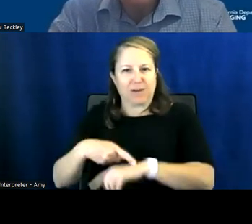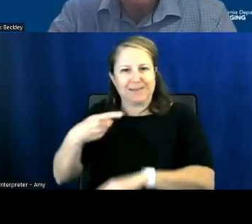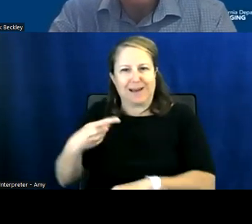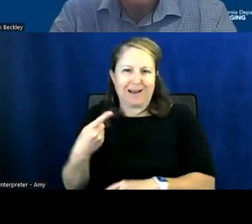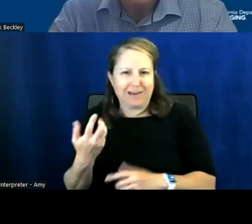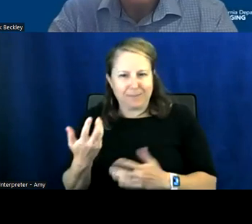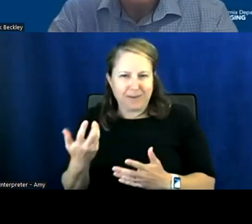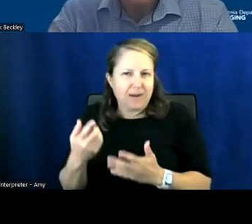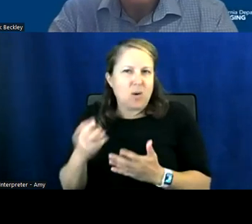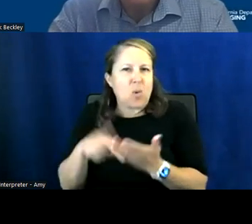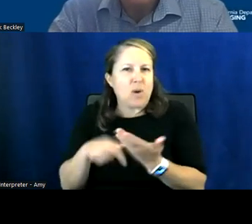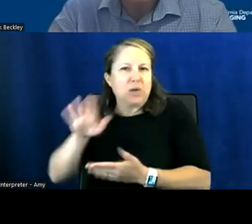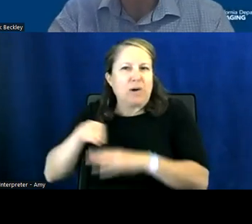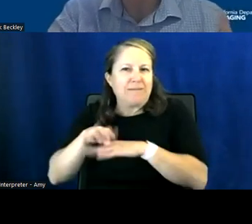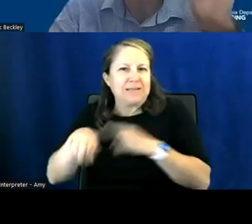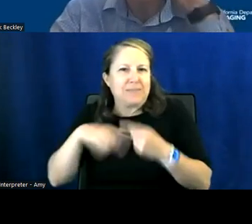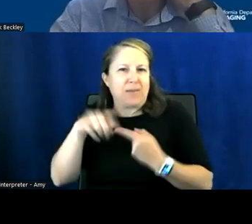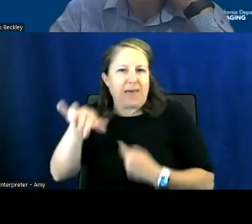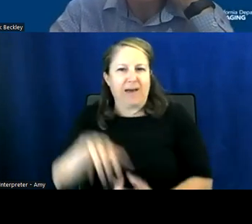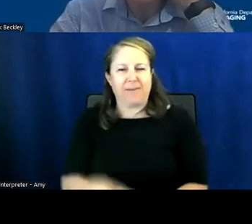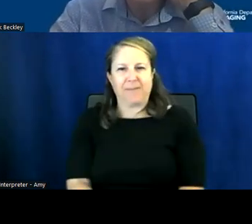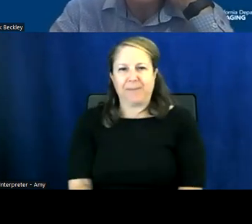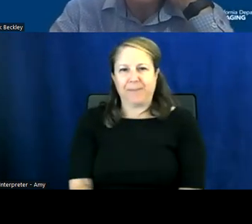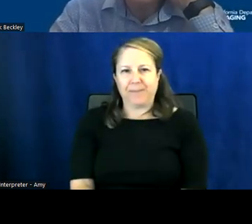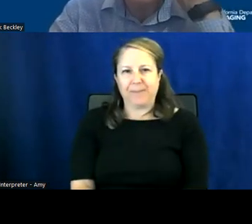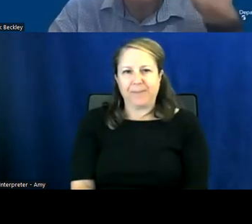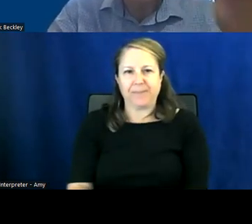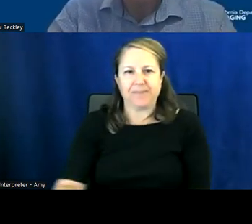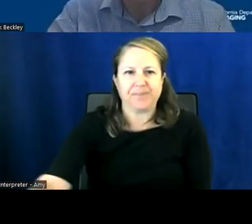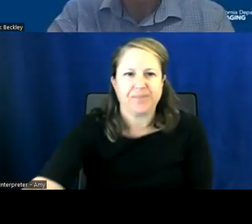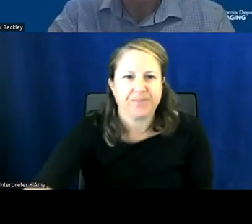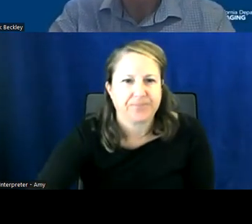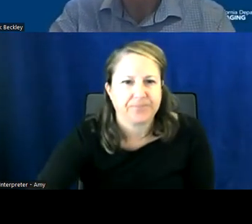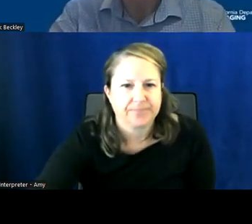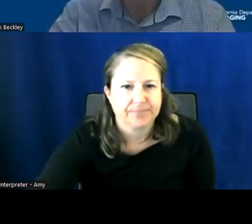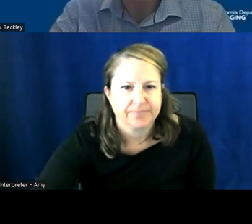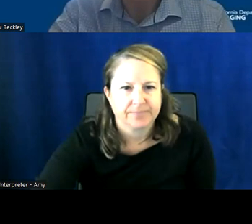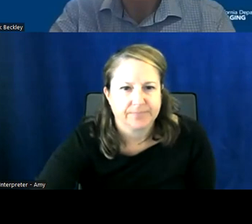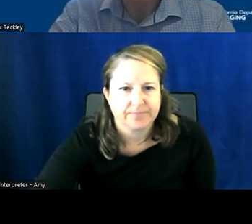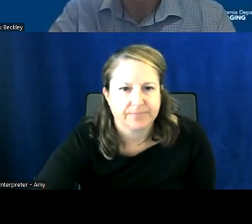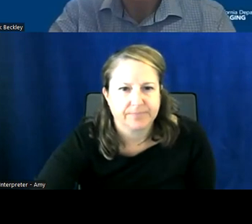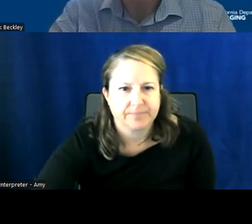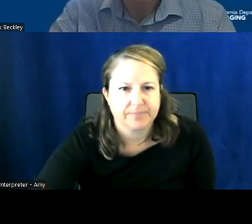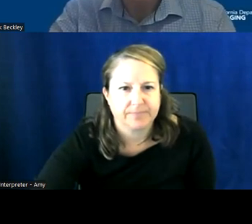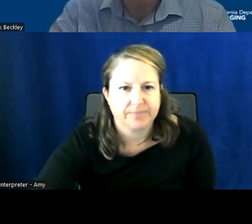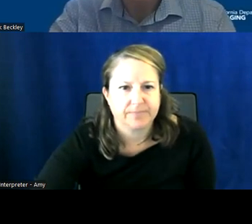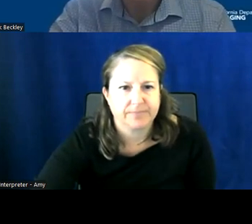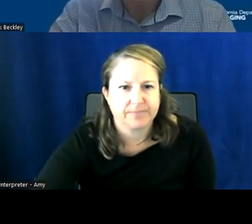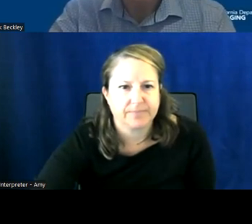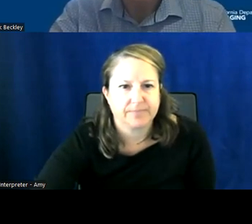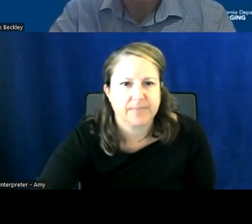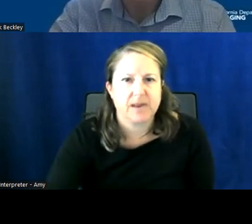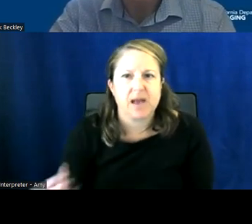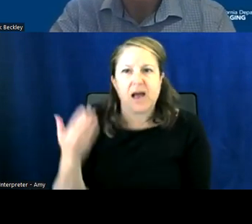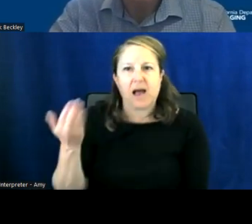hi uh this is thomas cameron so